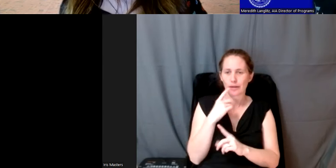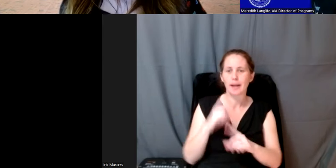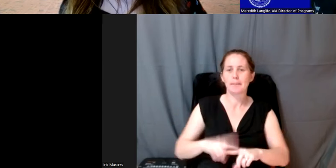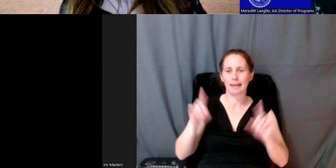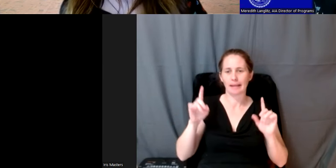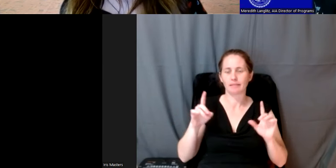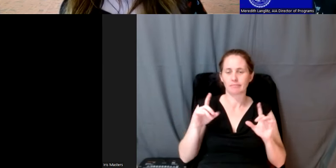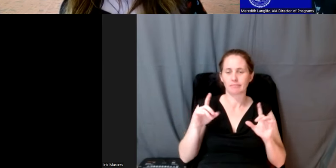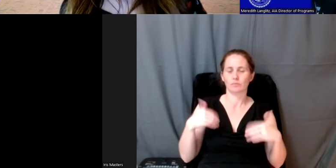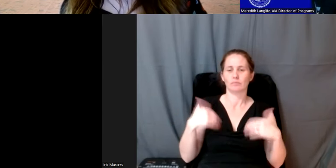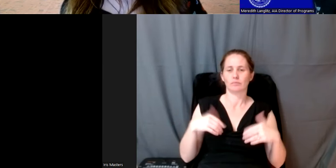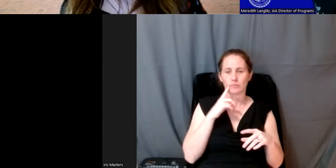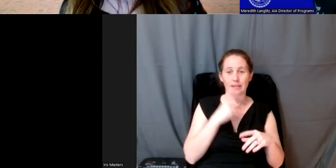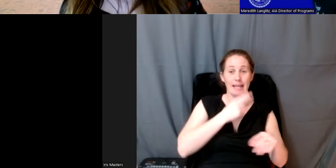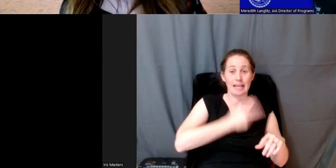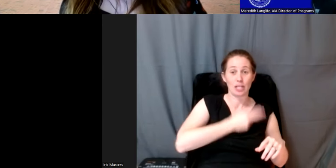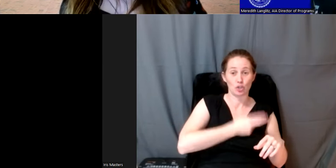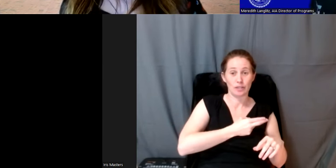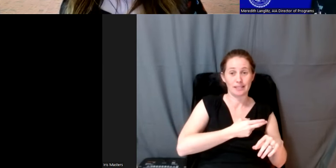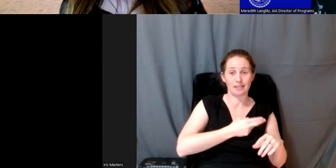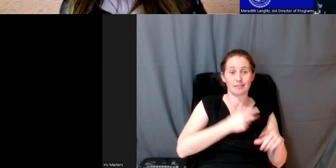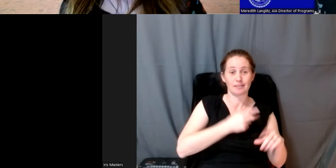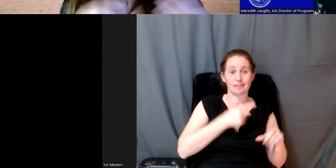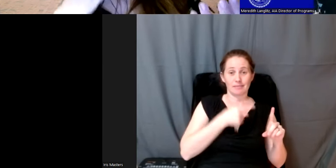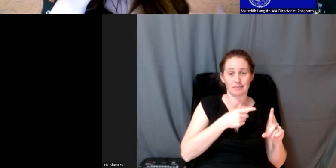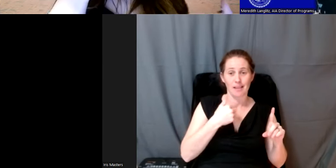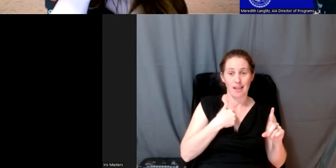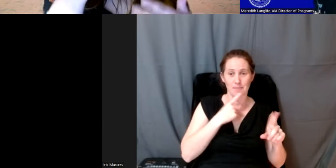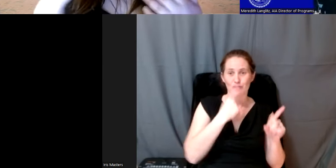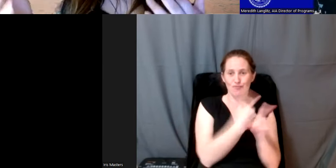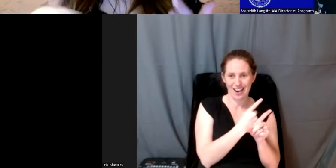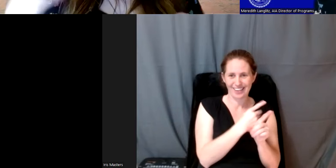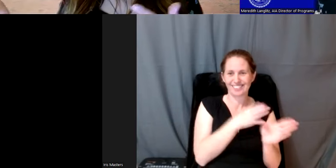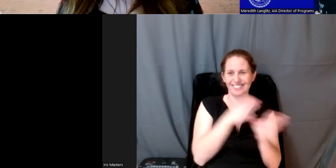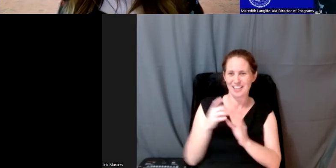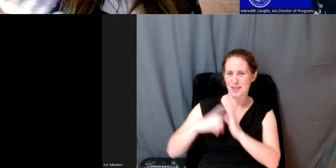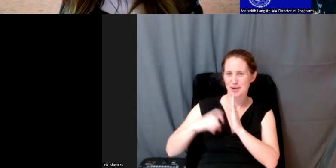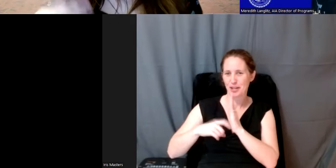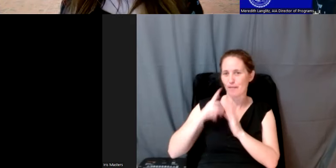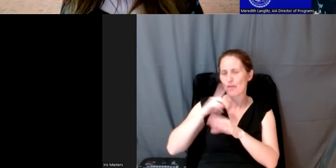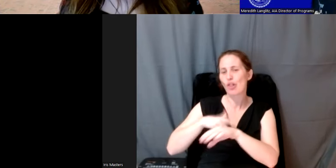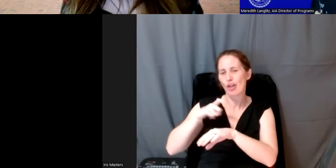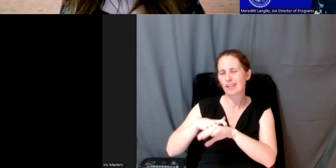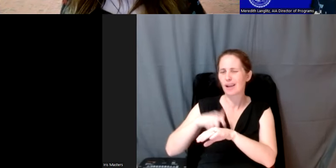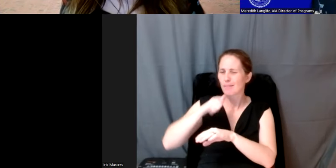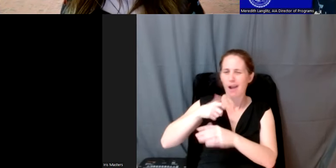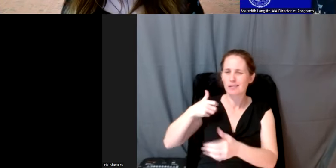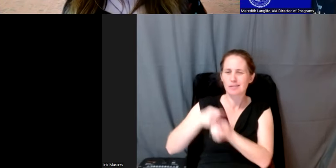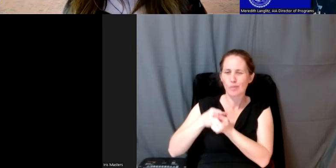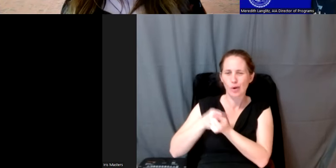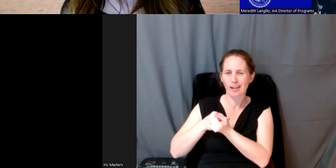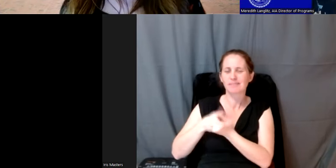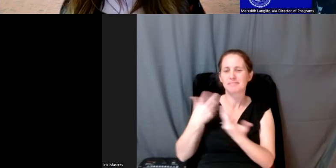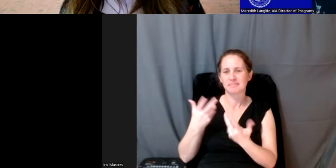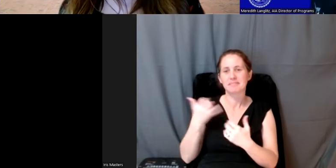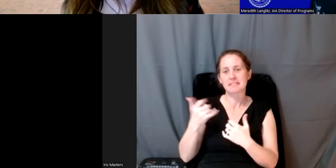disjuncture where tribal histories have been the correct things and the archaeology for a long time hasn't been in support of those,